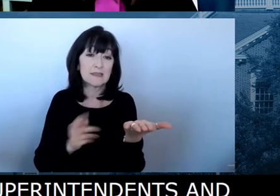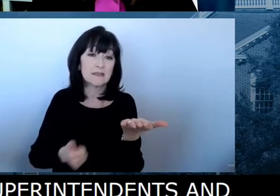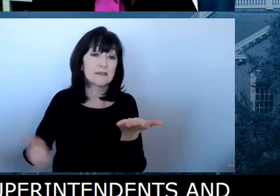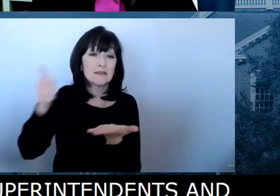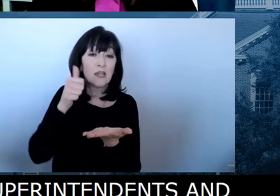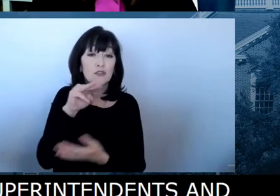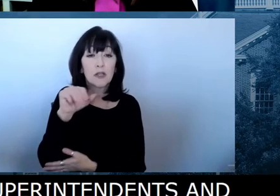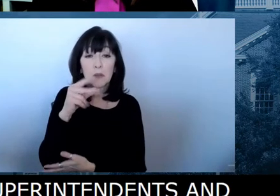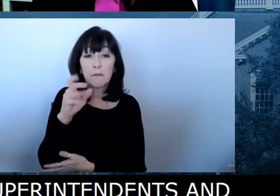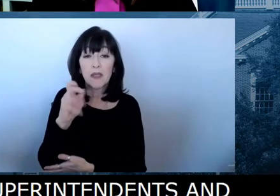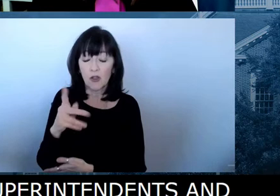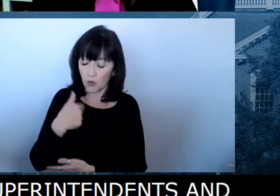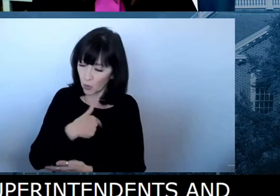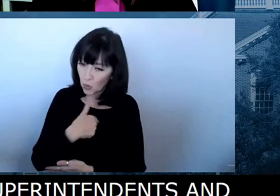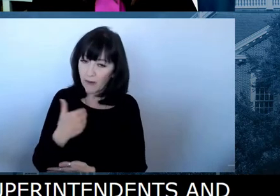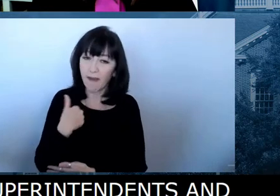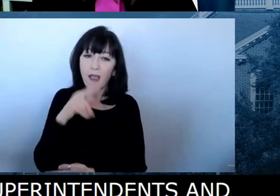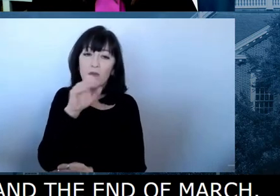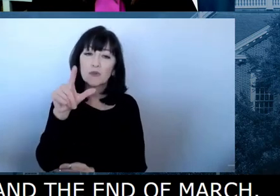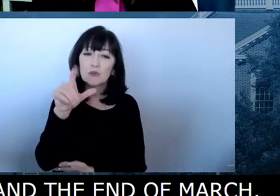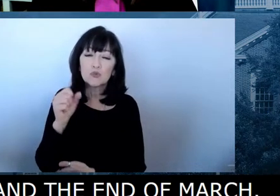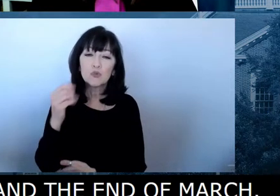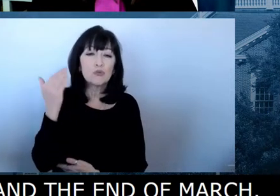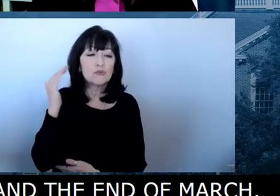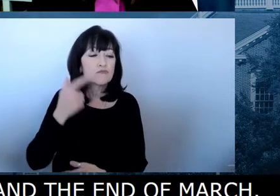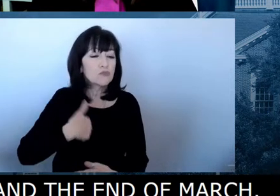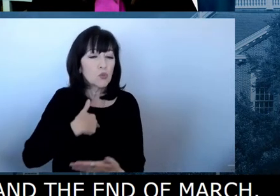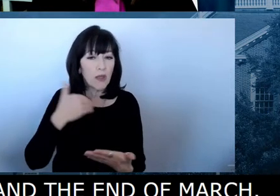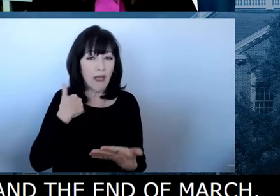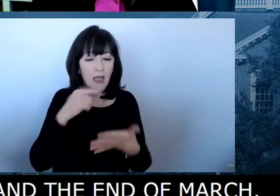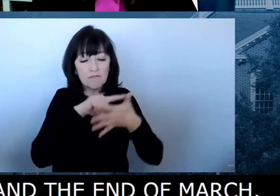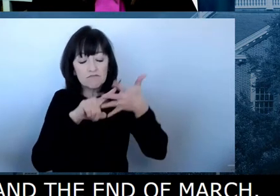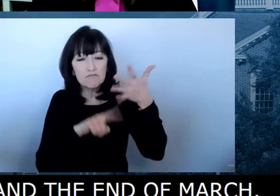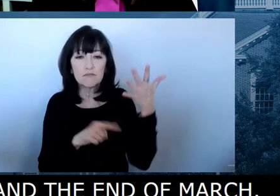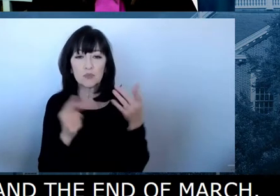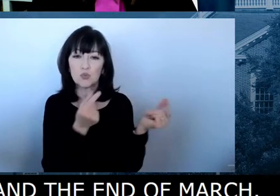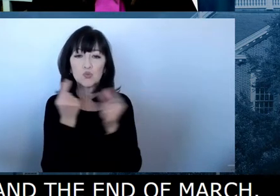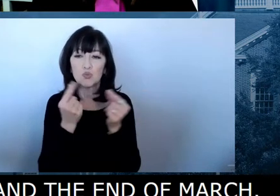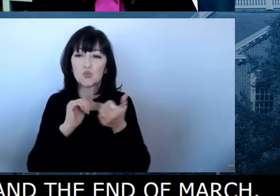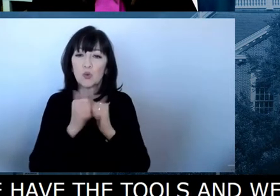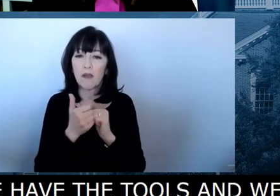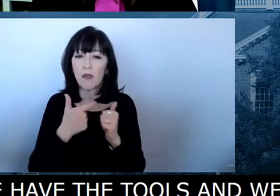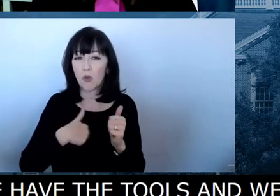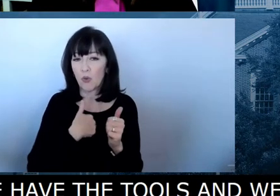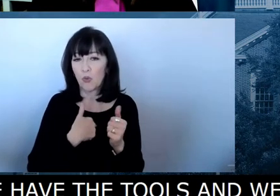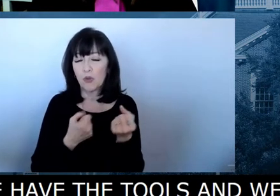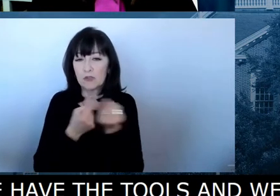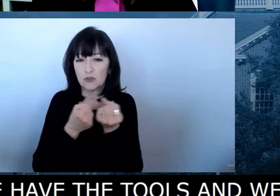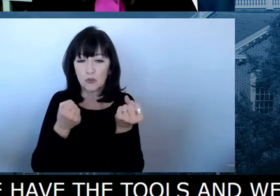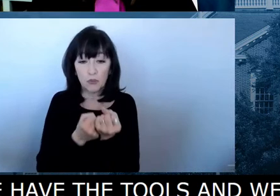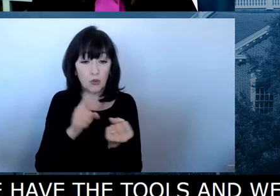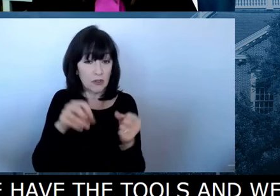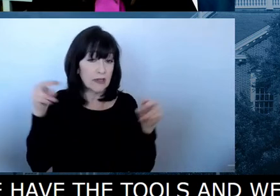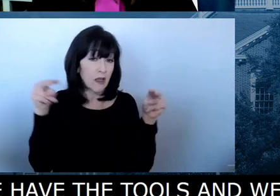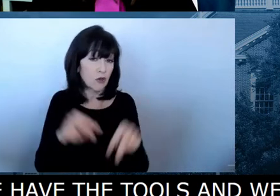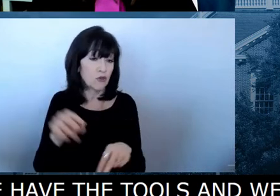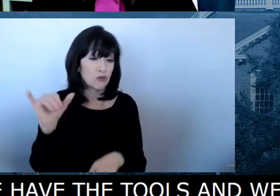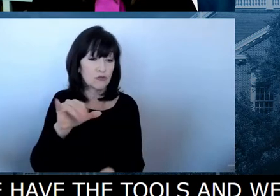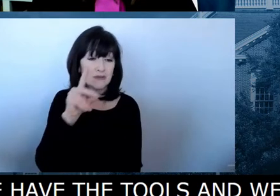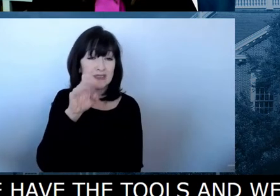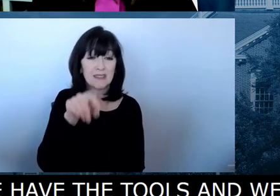the situation is. We'll continue to monitor that. And you can monitor the data yourselves on our website, de.gov slash coronavirus.